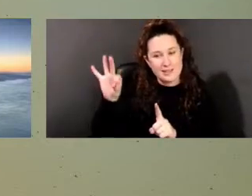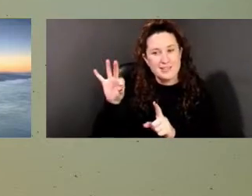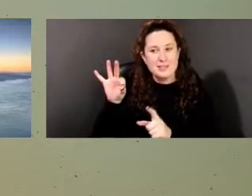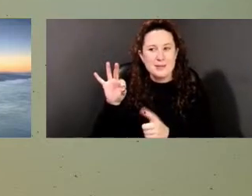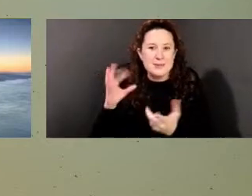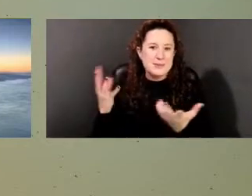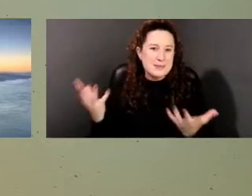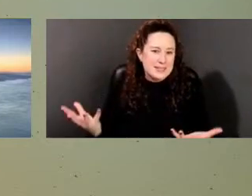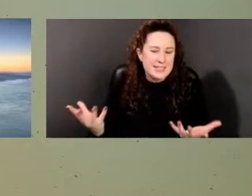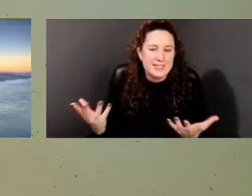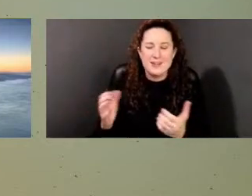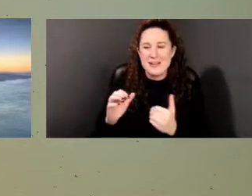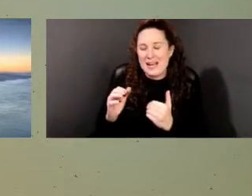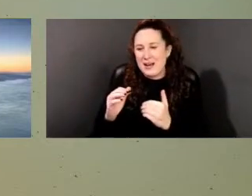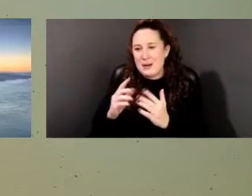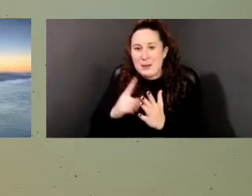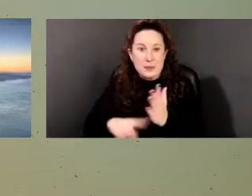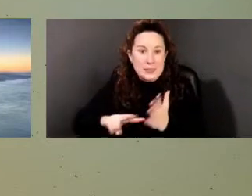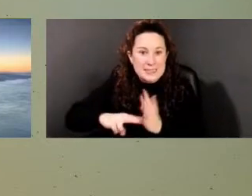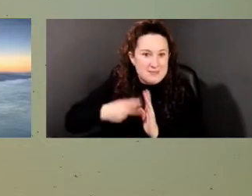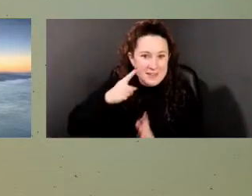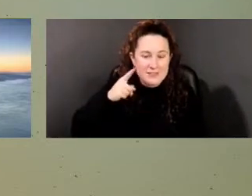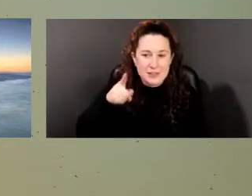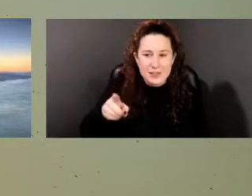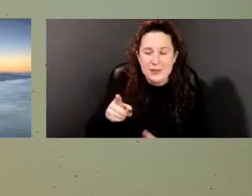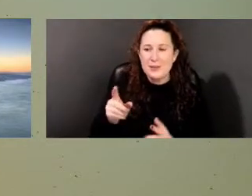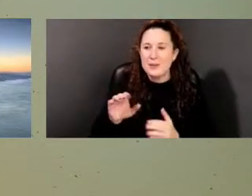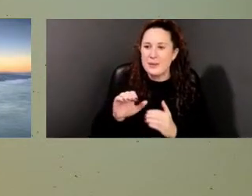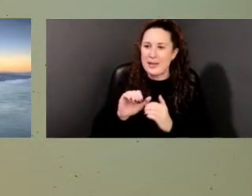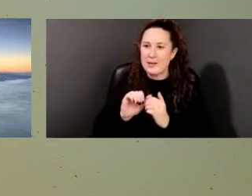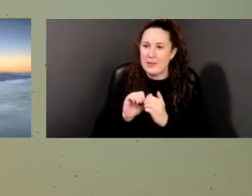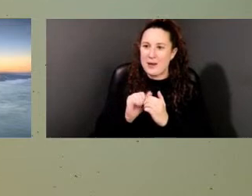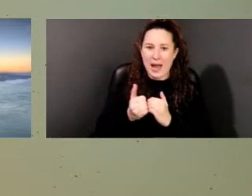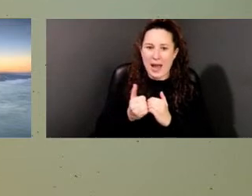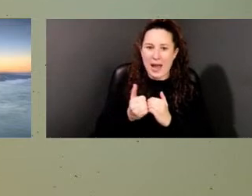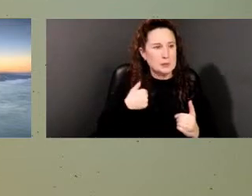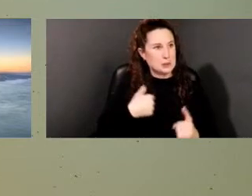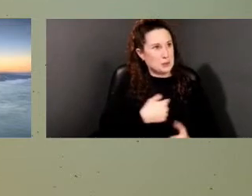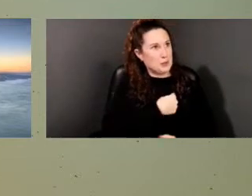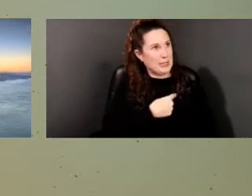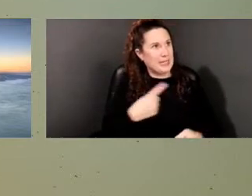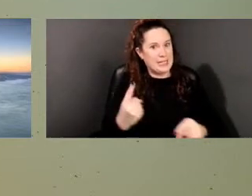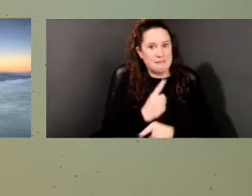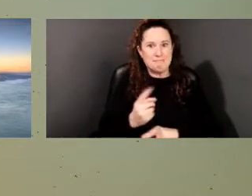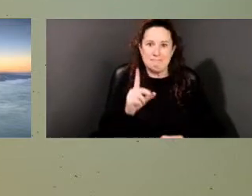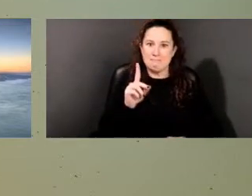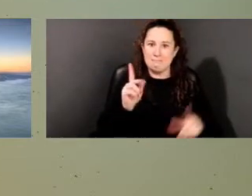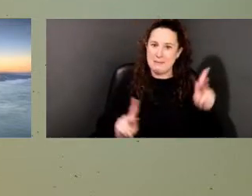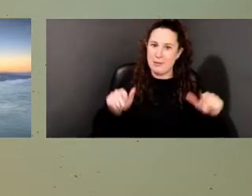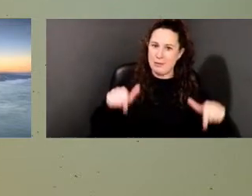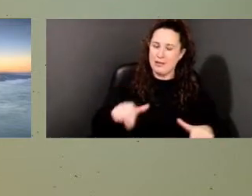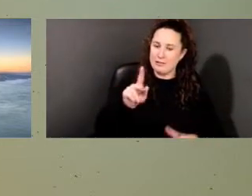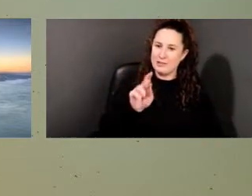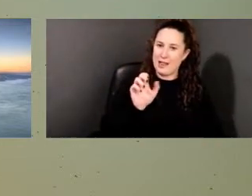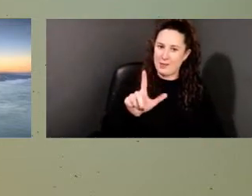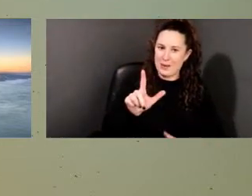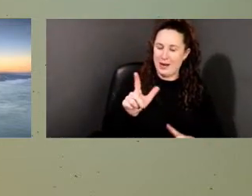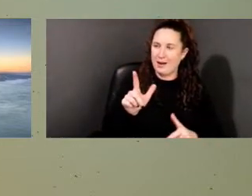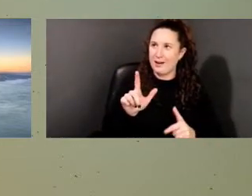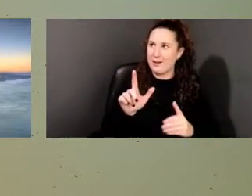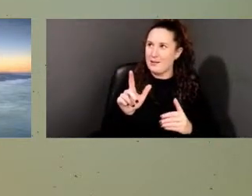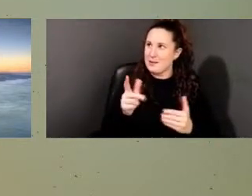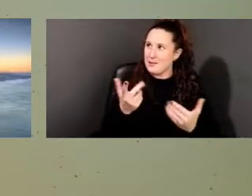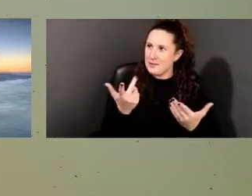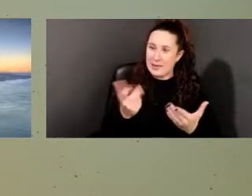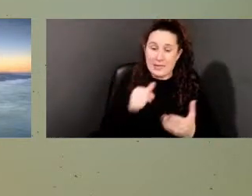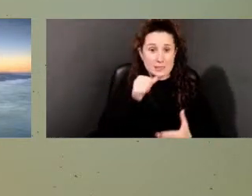Delawareans as a place to come visit and understand our fuller history, a hard part of our history, frankly, and not a proud